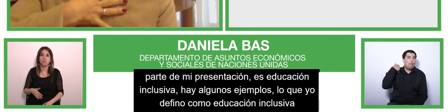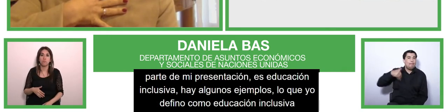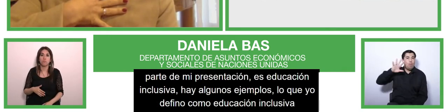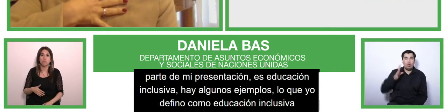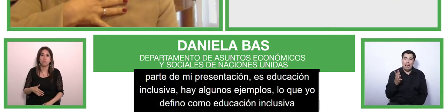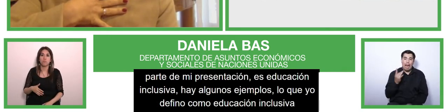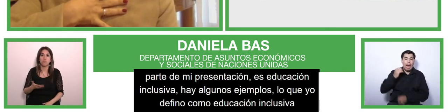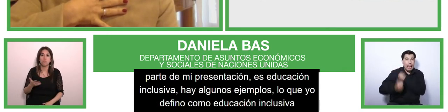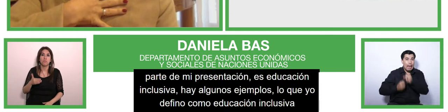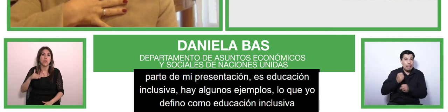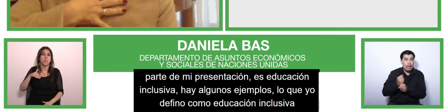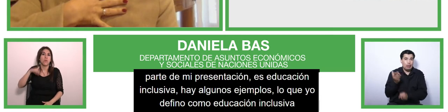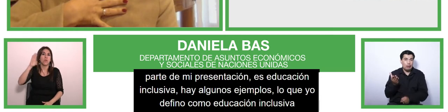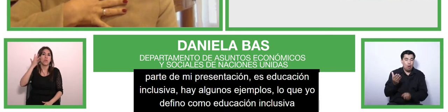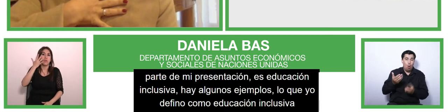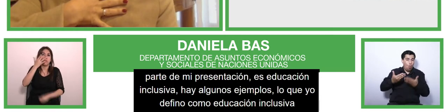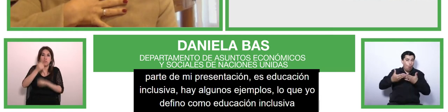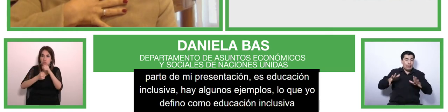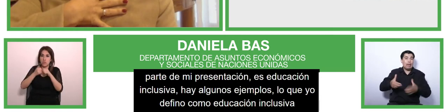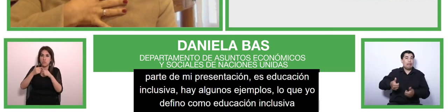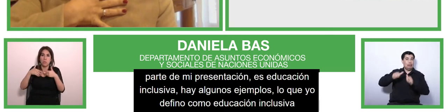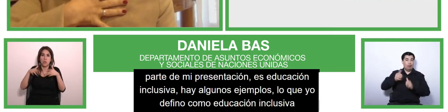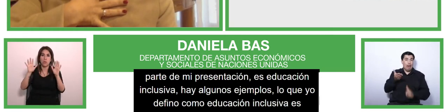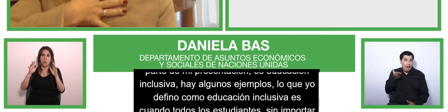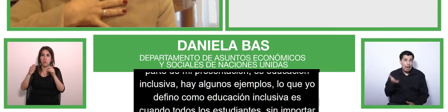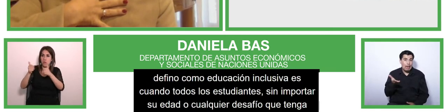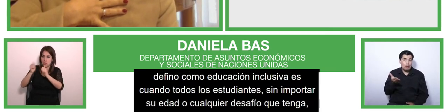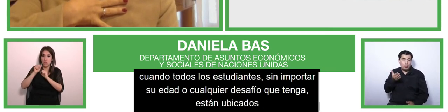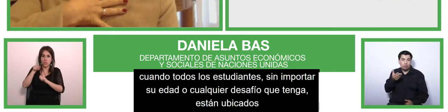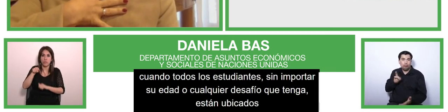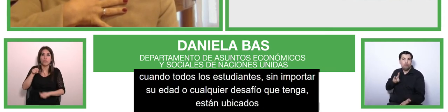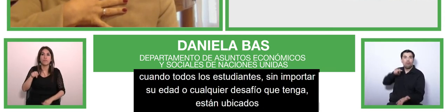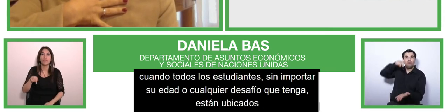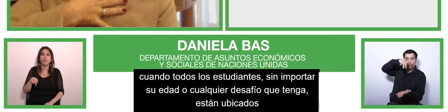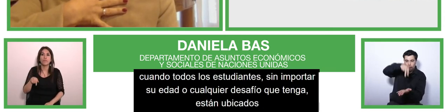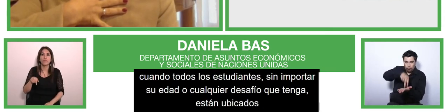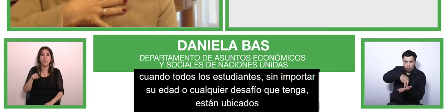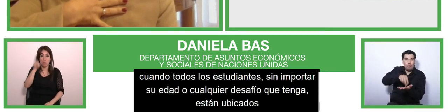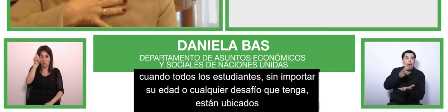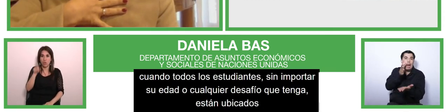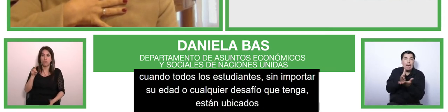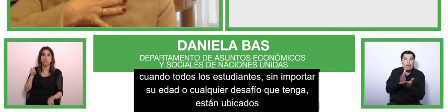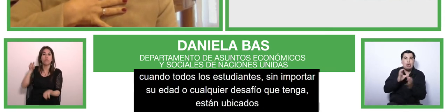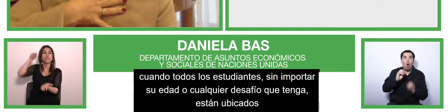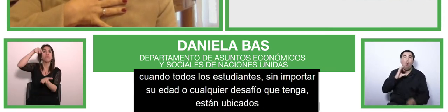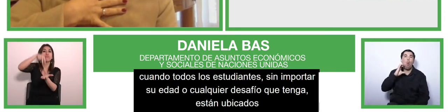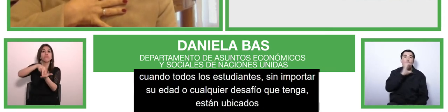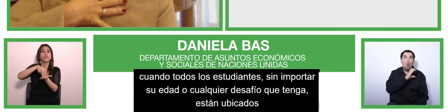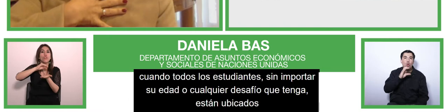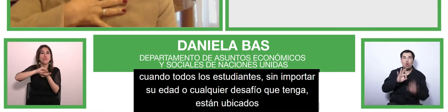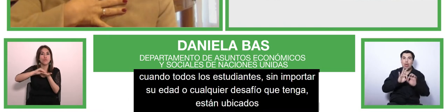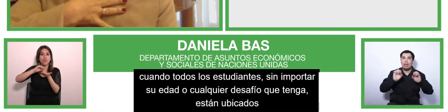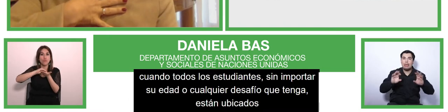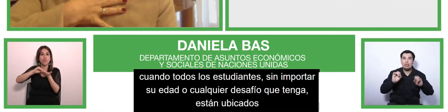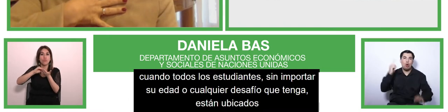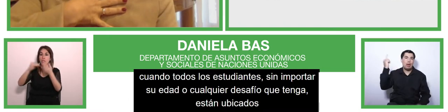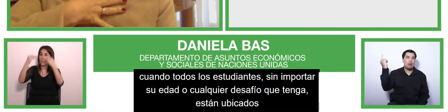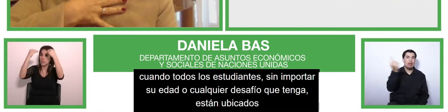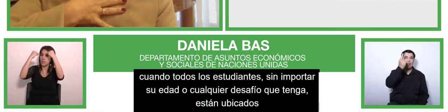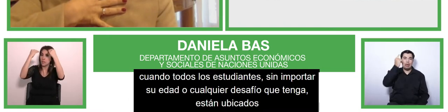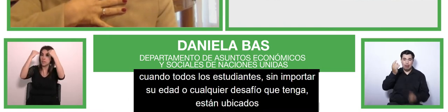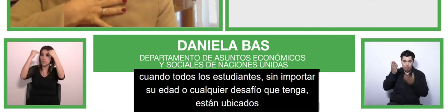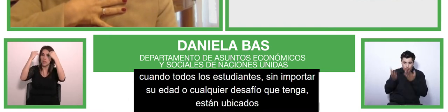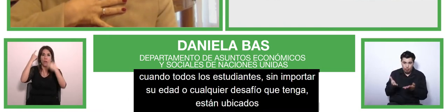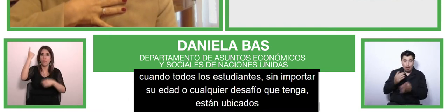age appropriate general education classes that are in their own neighborhood schools students to receive